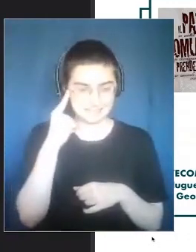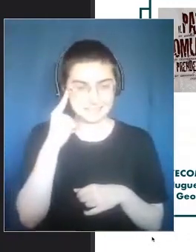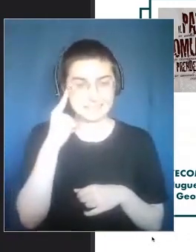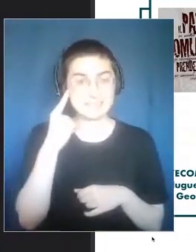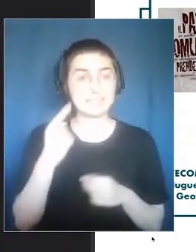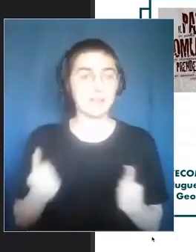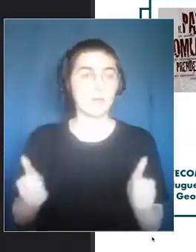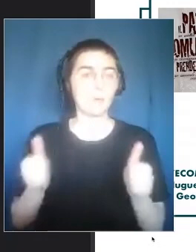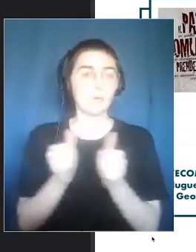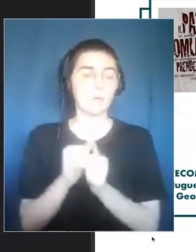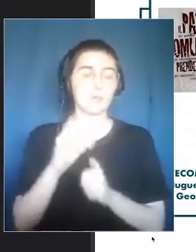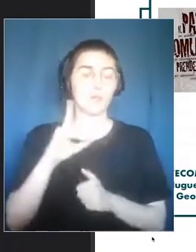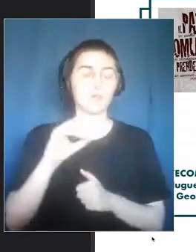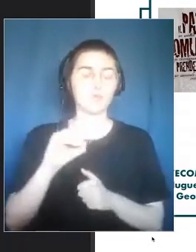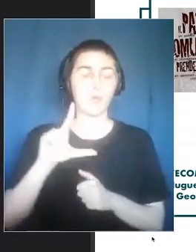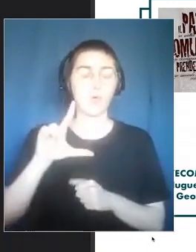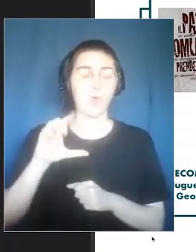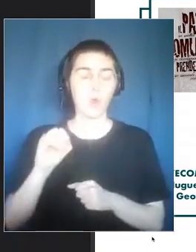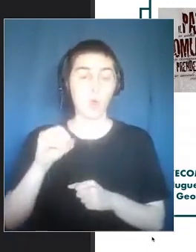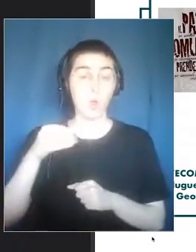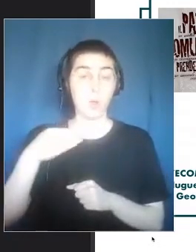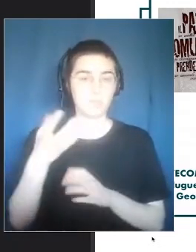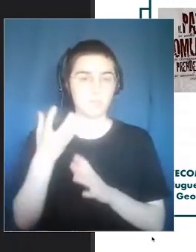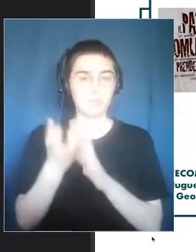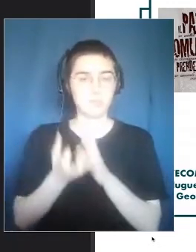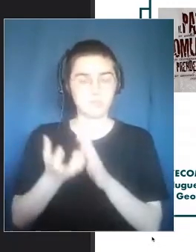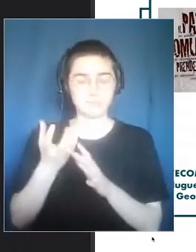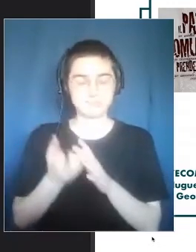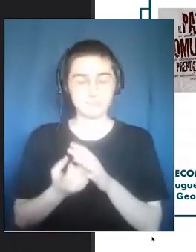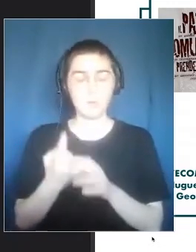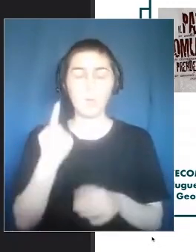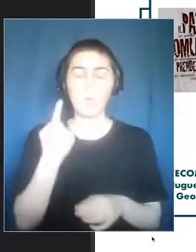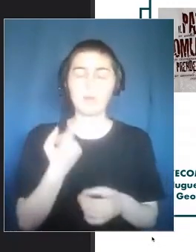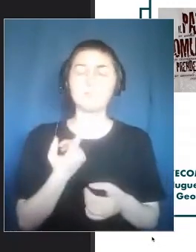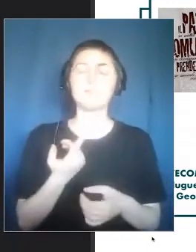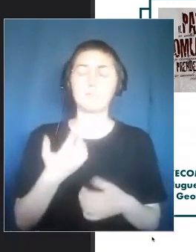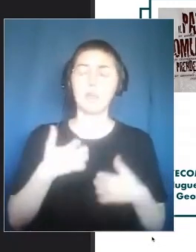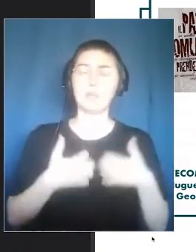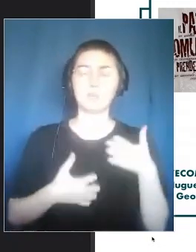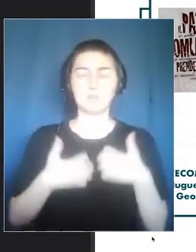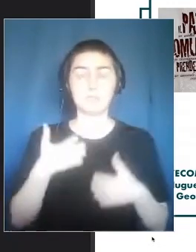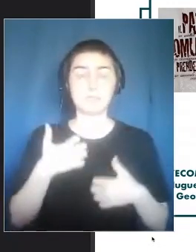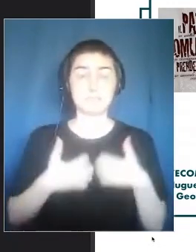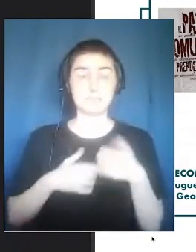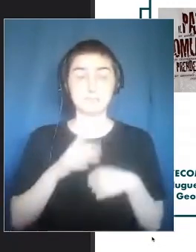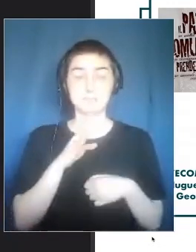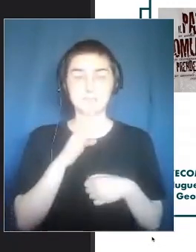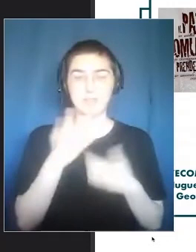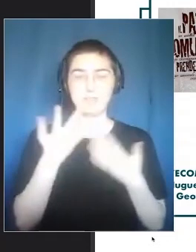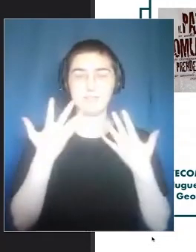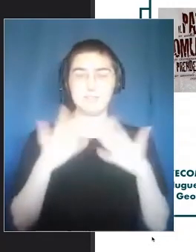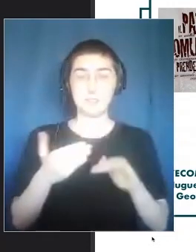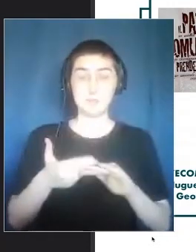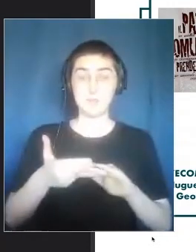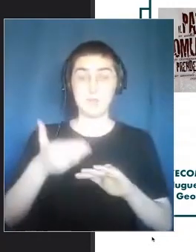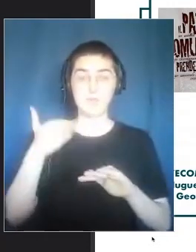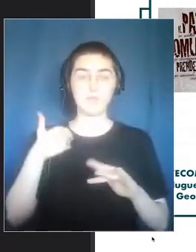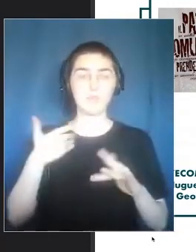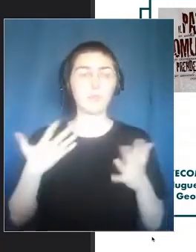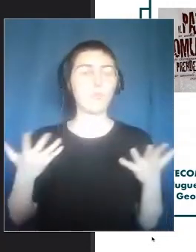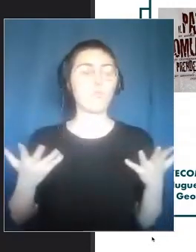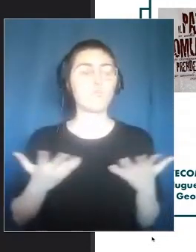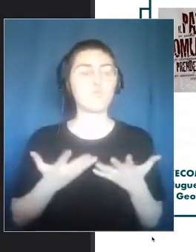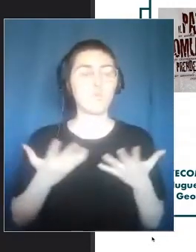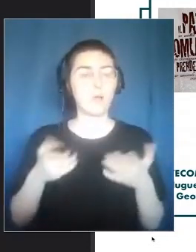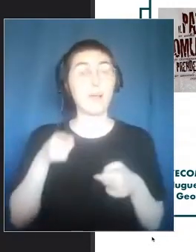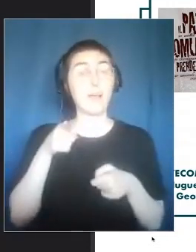you listen to something that we created with Dolom. But the interesting thing that I mentioned before